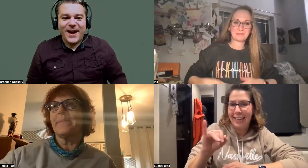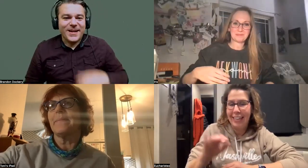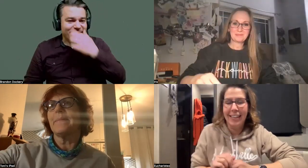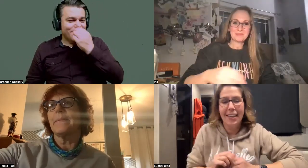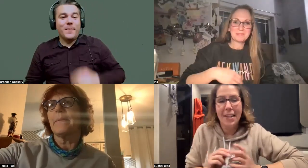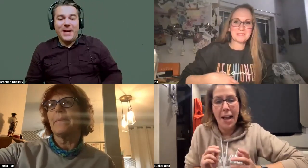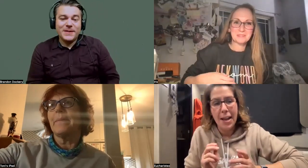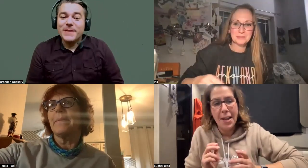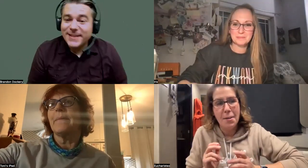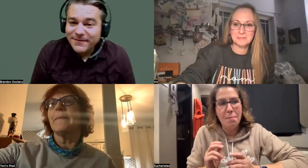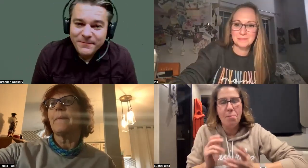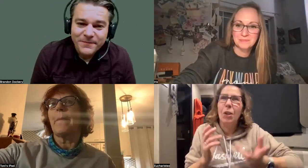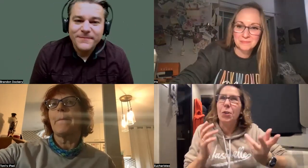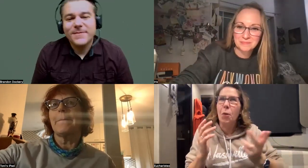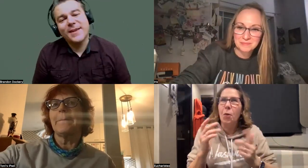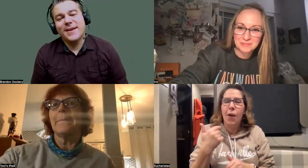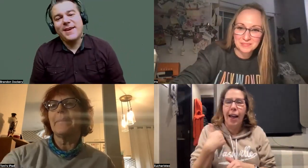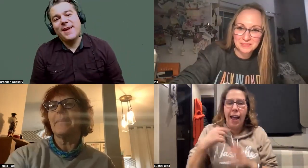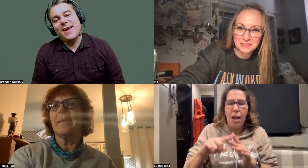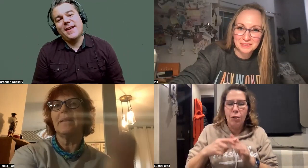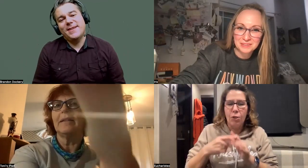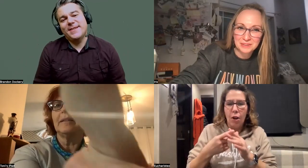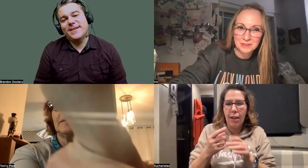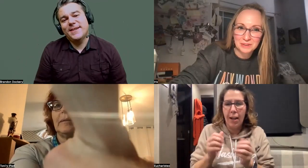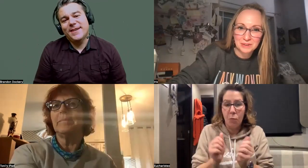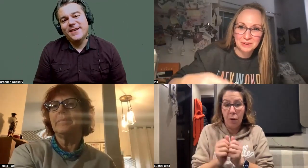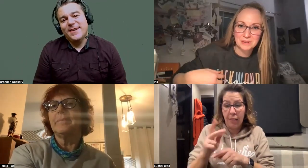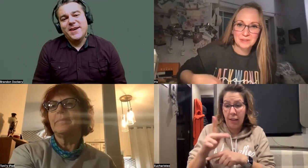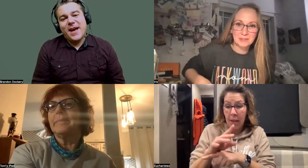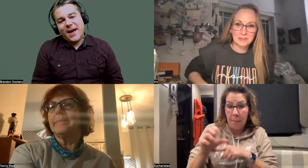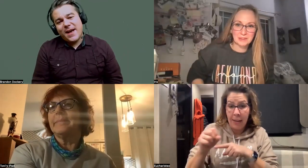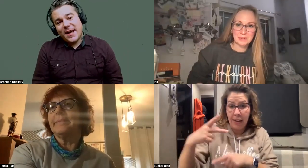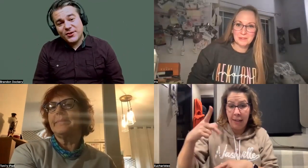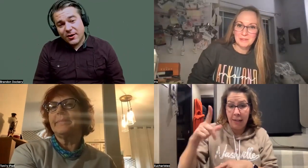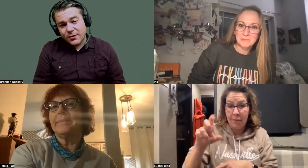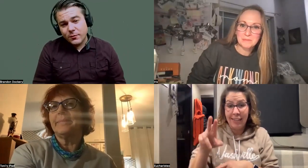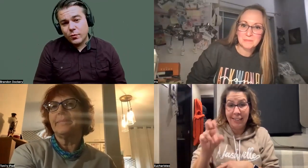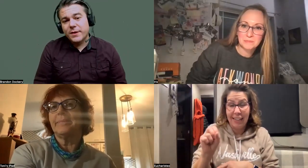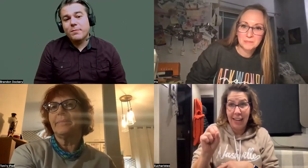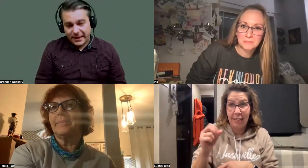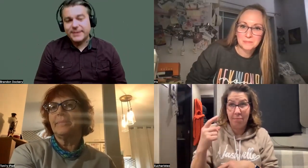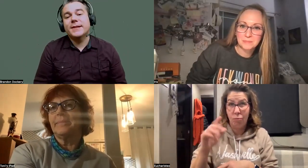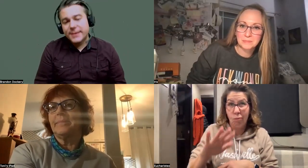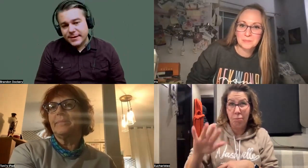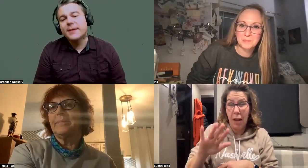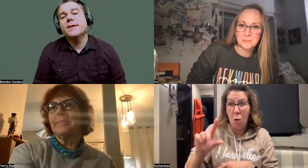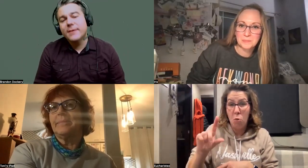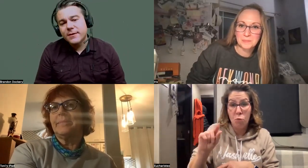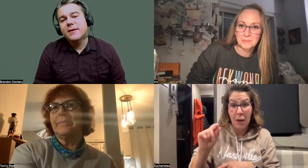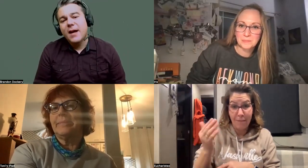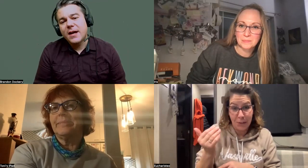Hi, yes. So my name is Mitzi. And I started with Plexus,